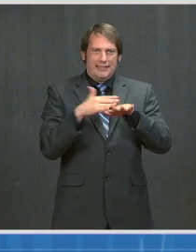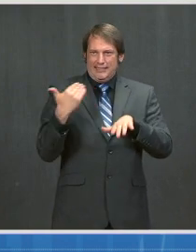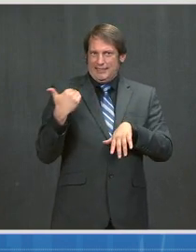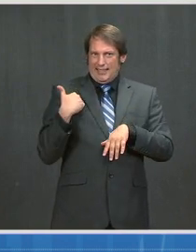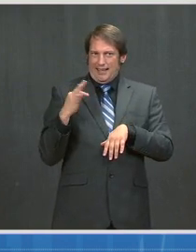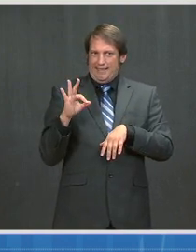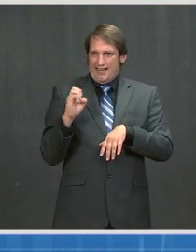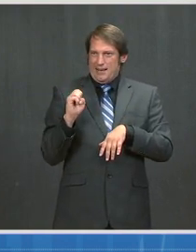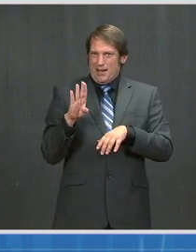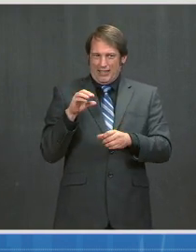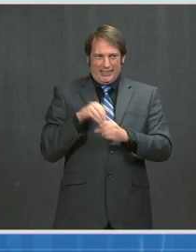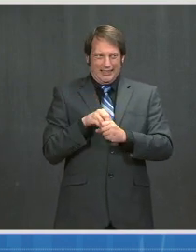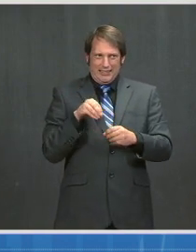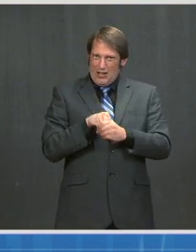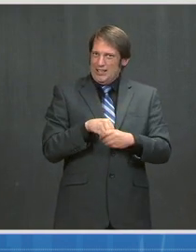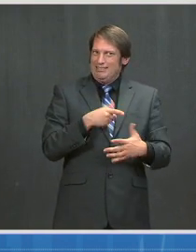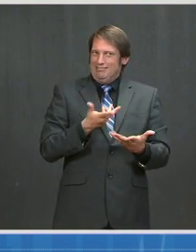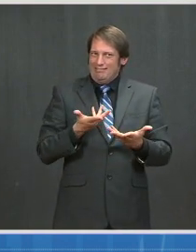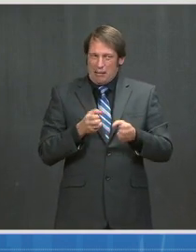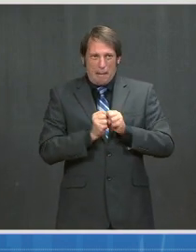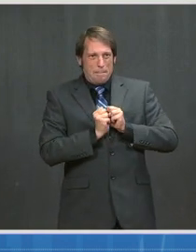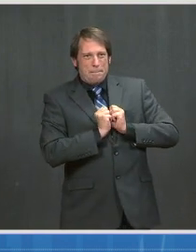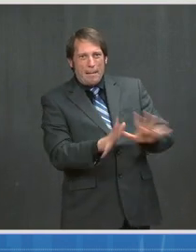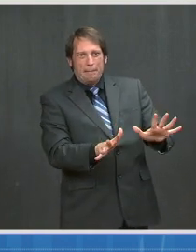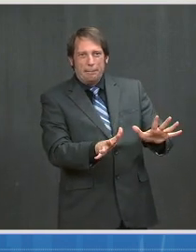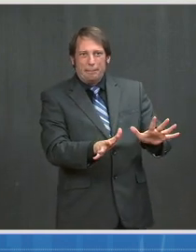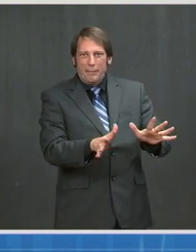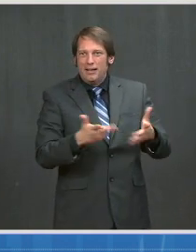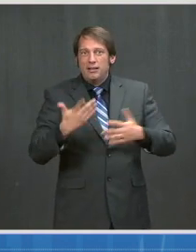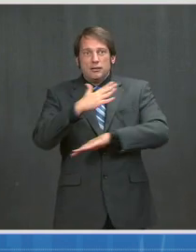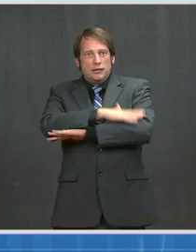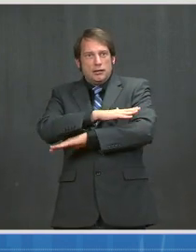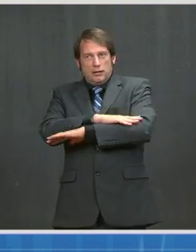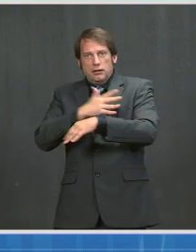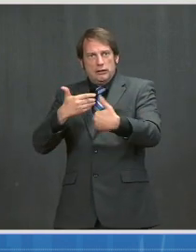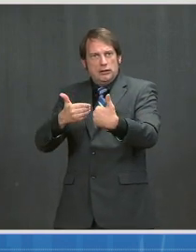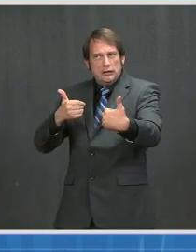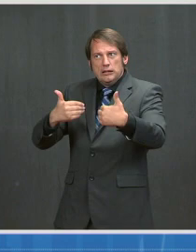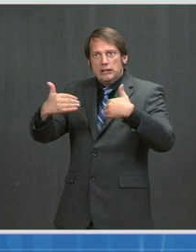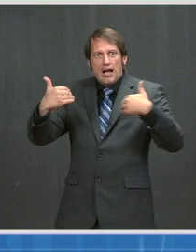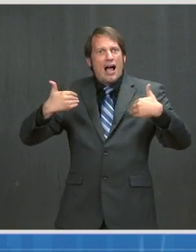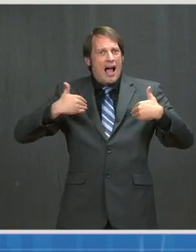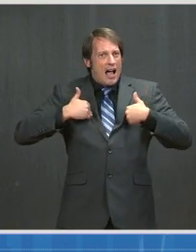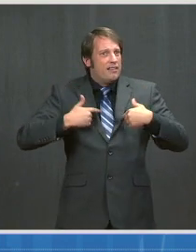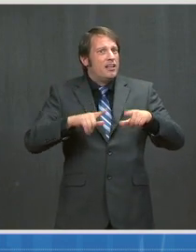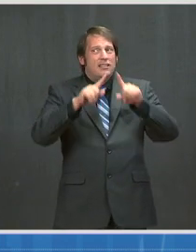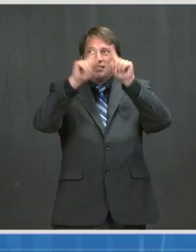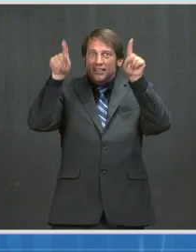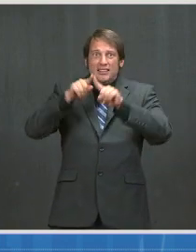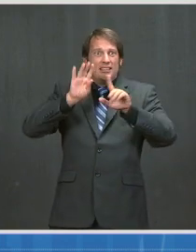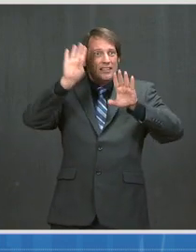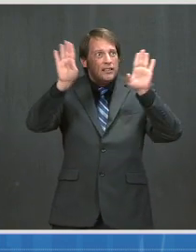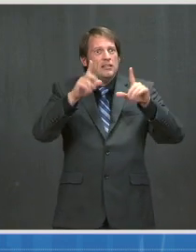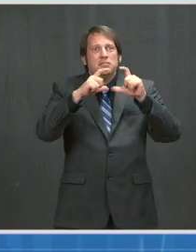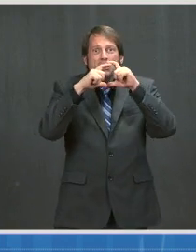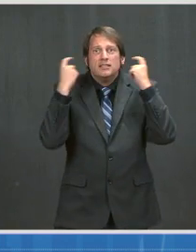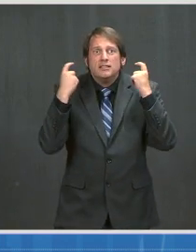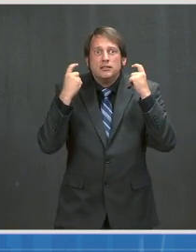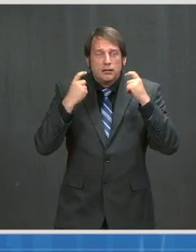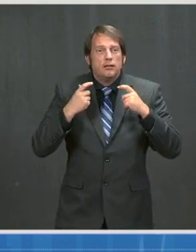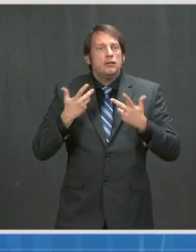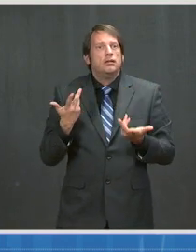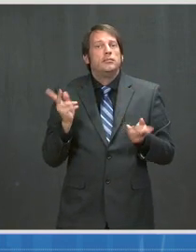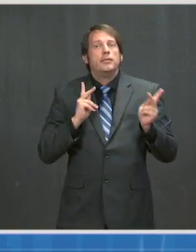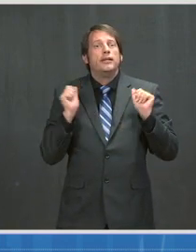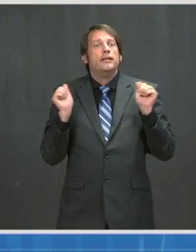While table spacing and signs encourage physical distancing and masking, people who attended the event reported that mask use was inconsistent